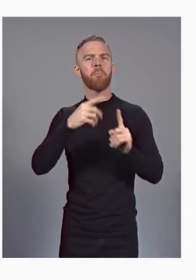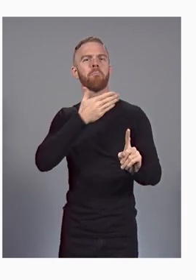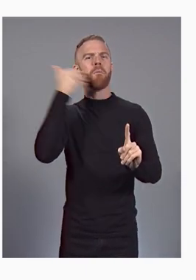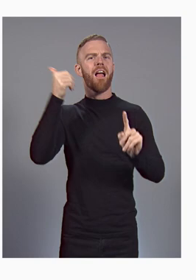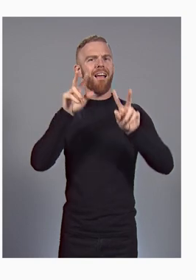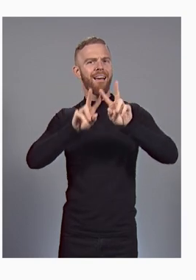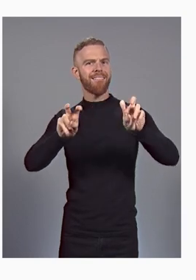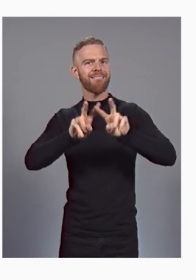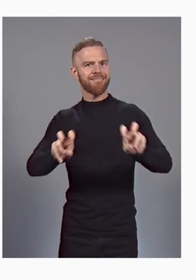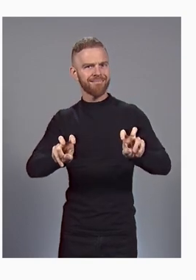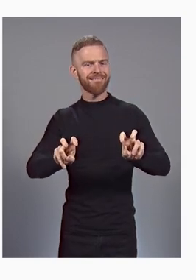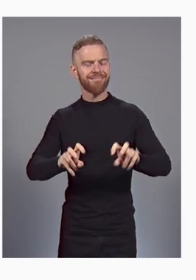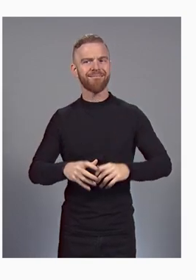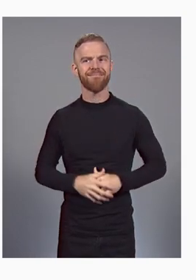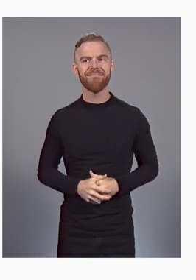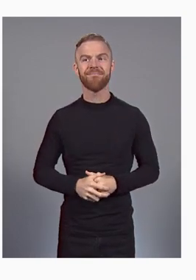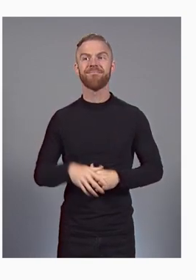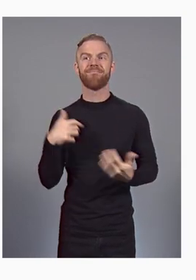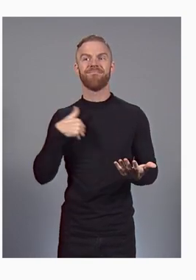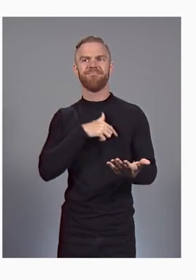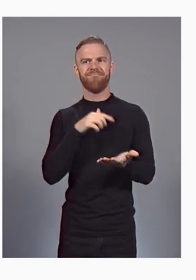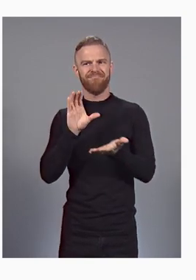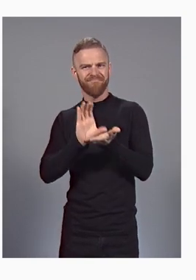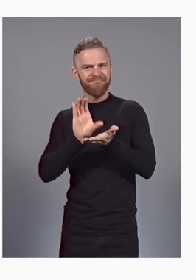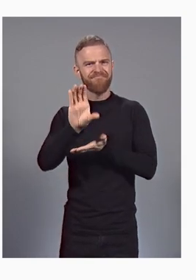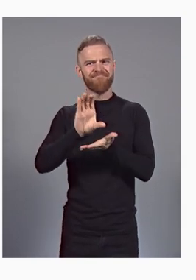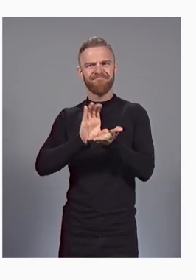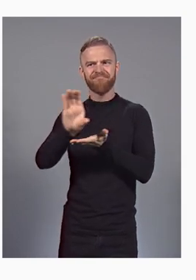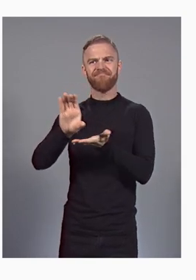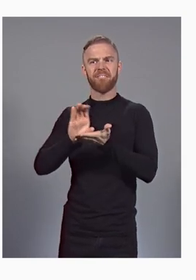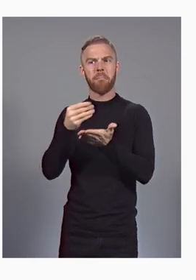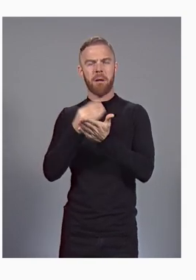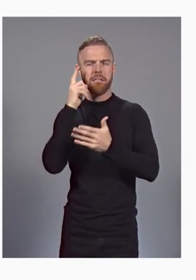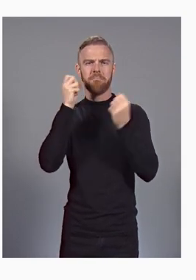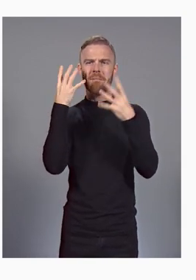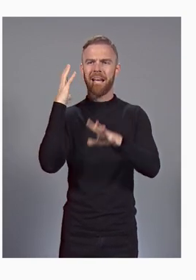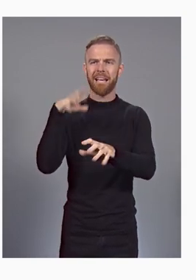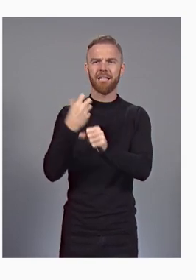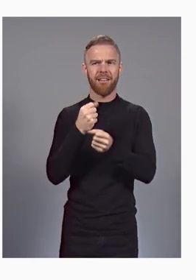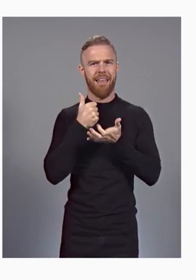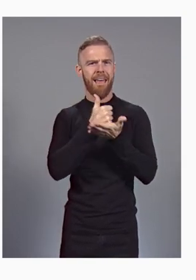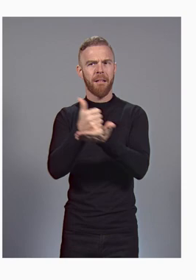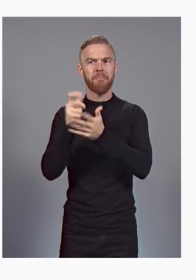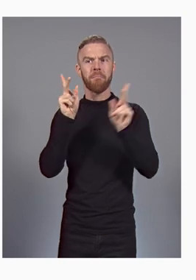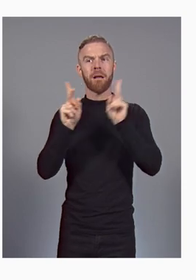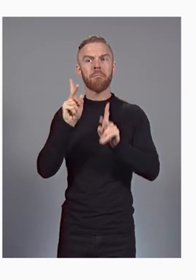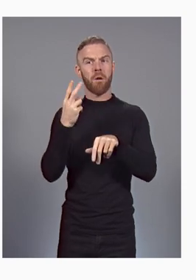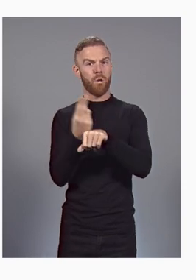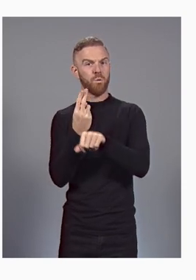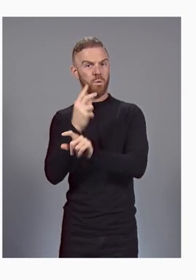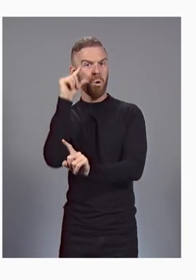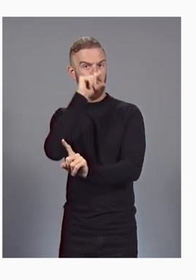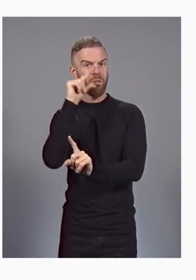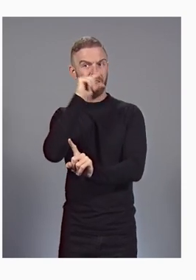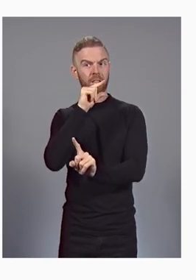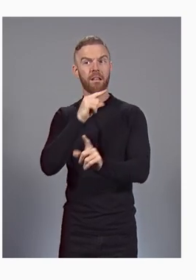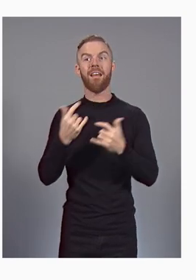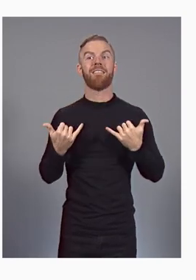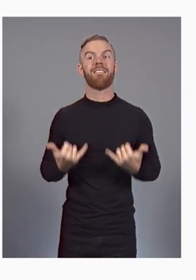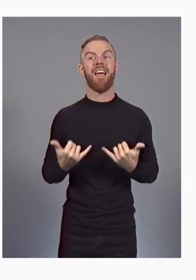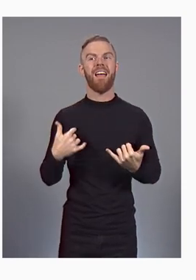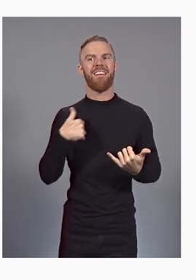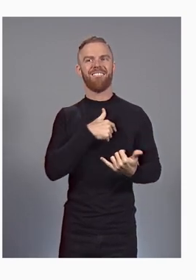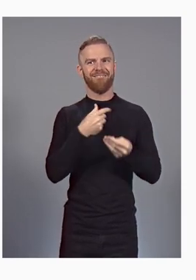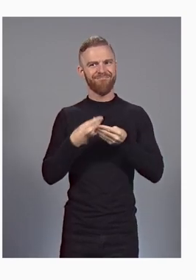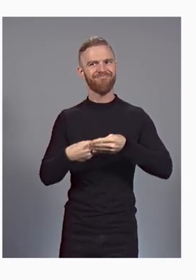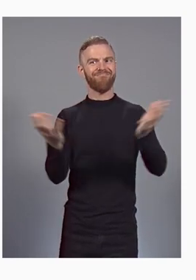invested for years in threat analysis to protect everyone who uses Google, we can help provide that same protection to countries